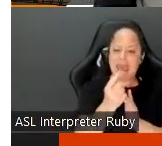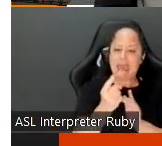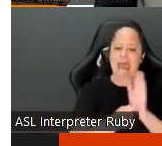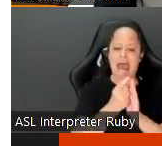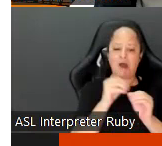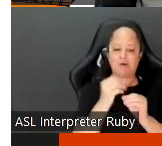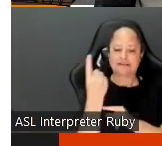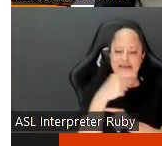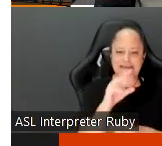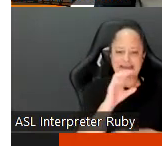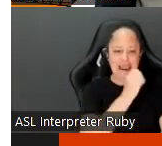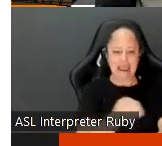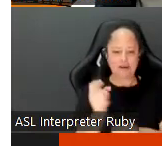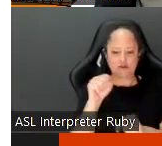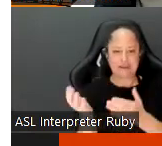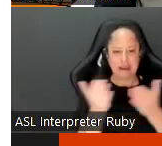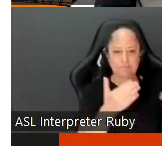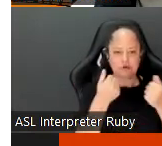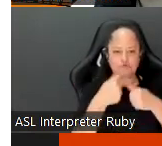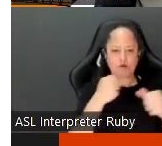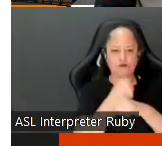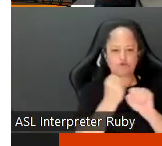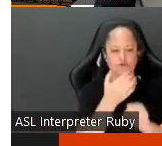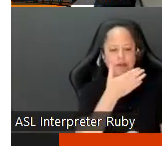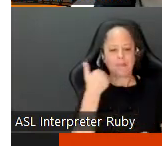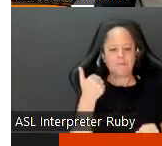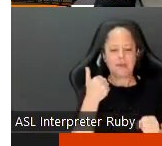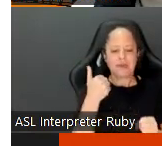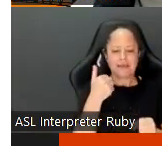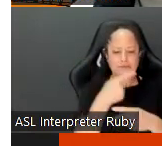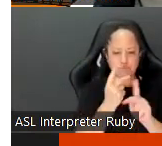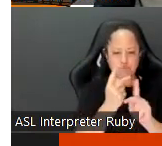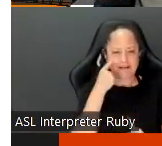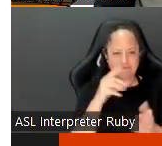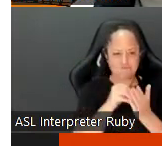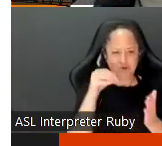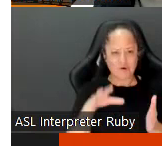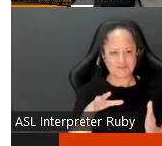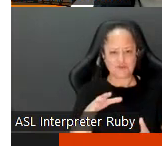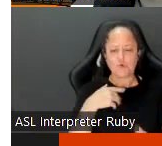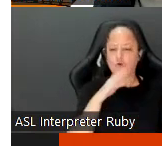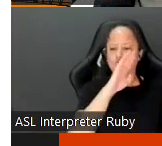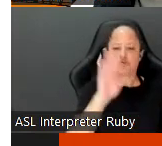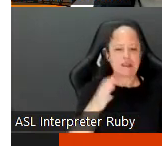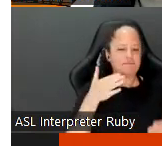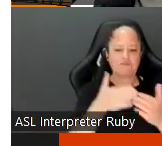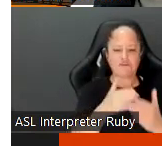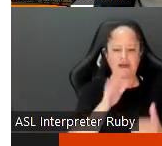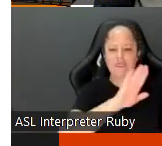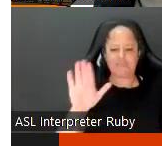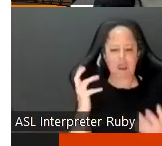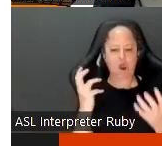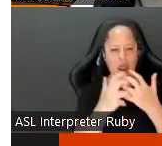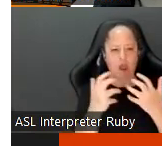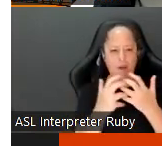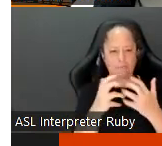day so much energy that we can bring to trying to create the best products for our students absolutely but we should never violate their accommodations of course